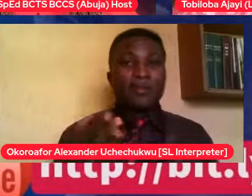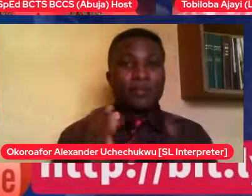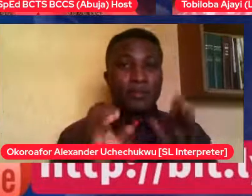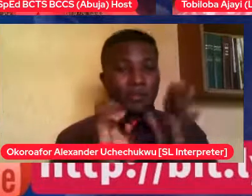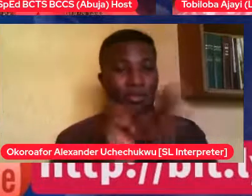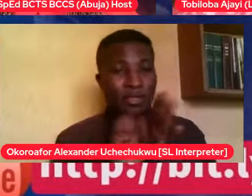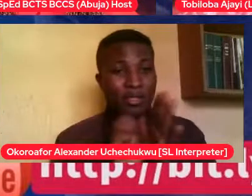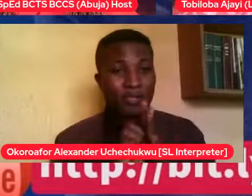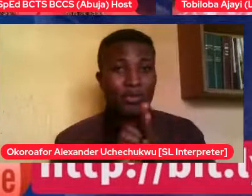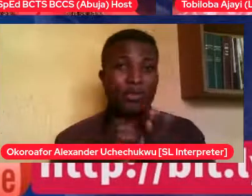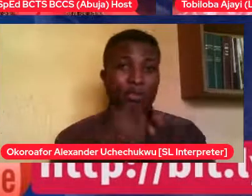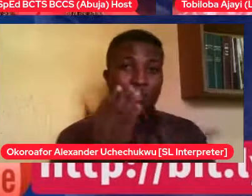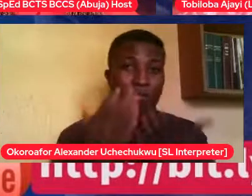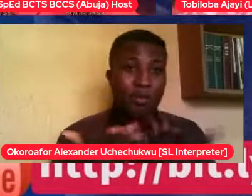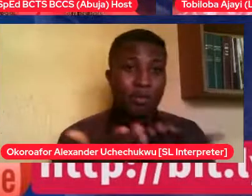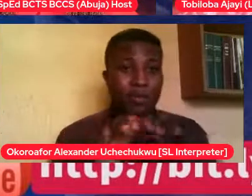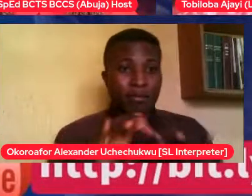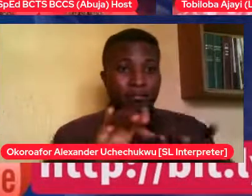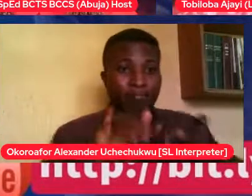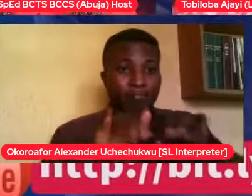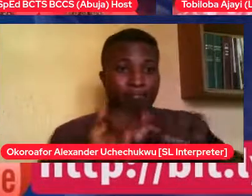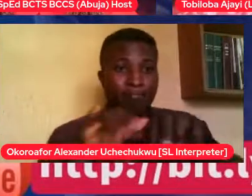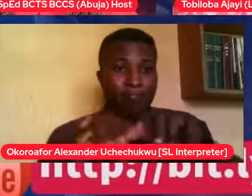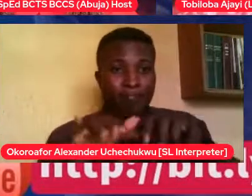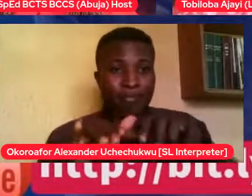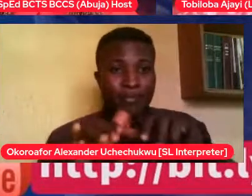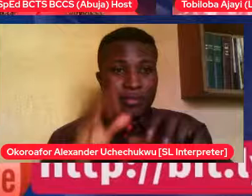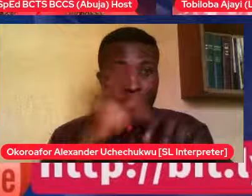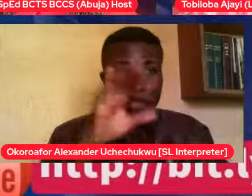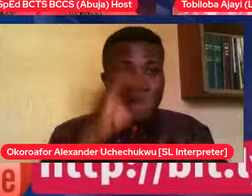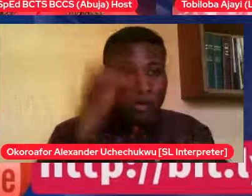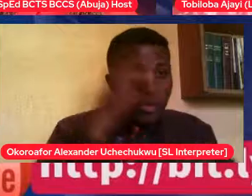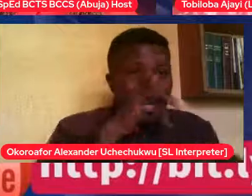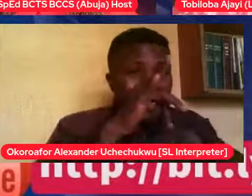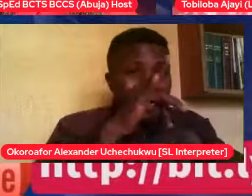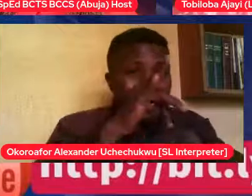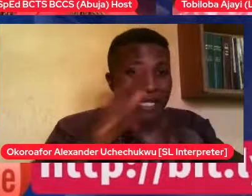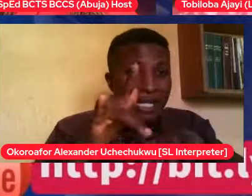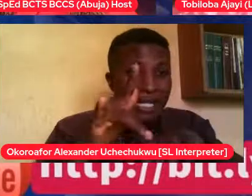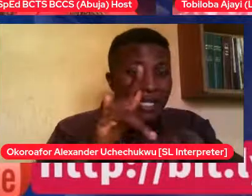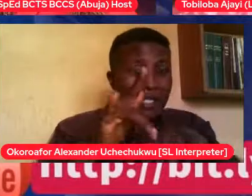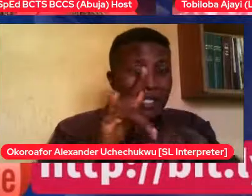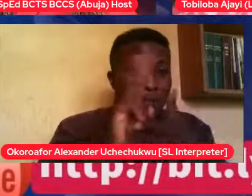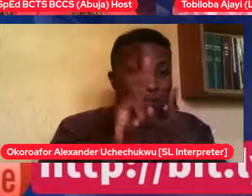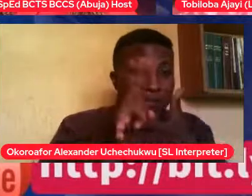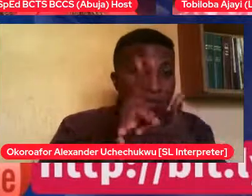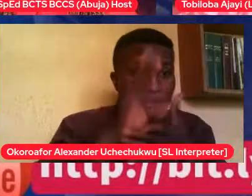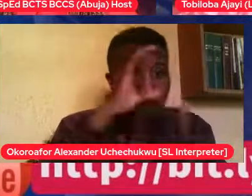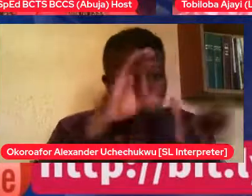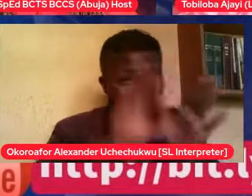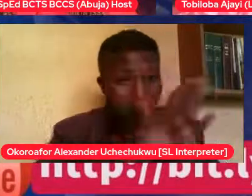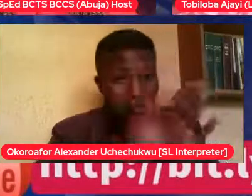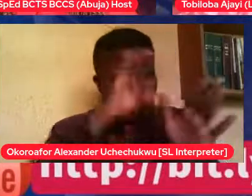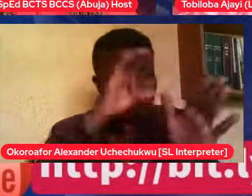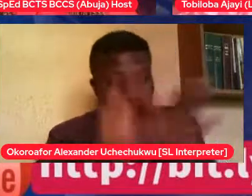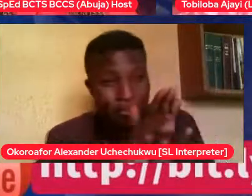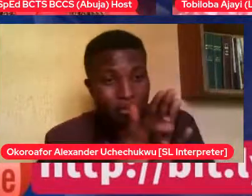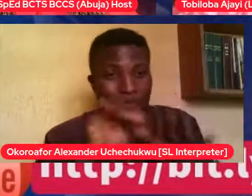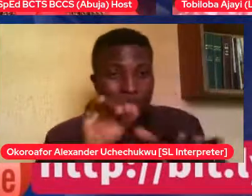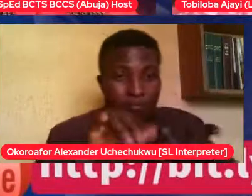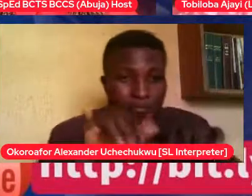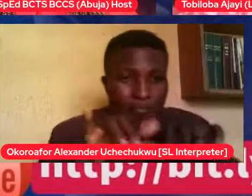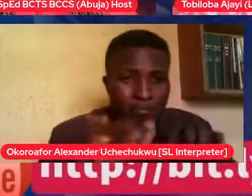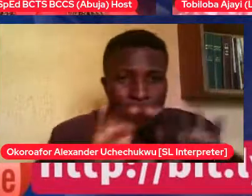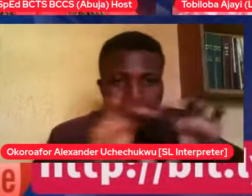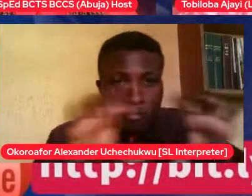And when he times naked on Google, you can imagine they're all waiting for him. So many different shapes and sizes are waiting for him. And